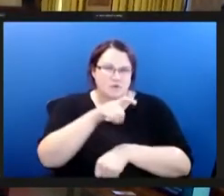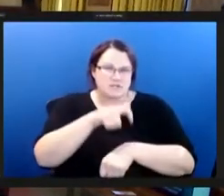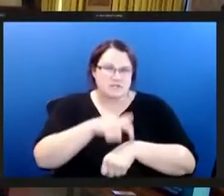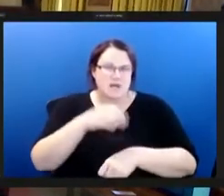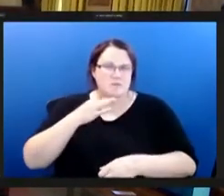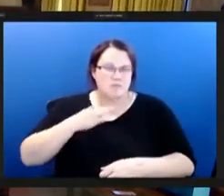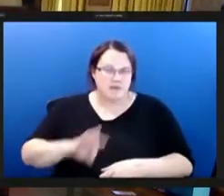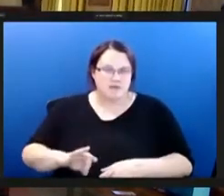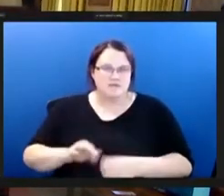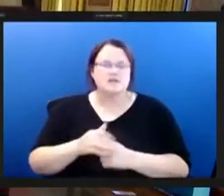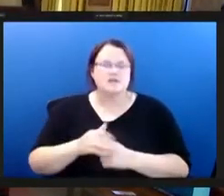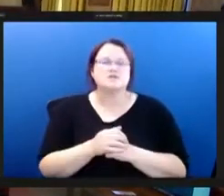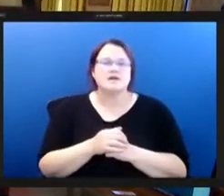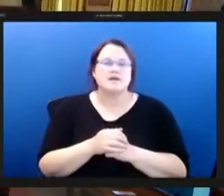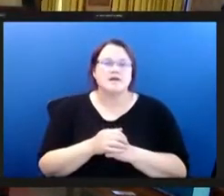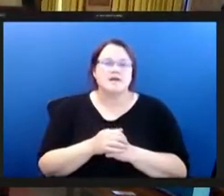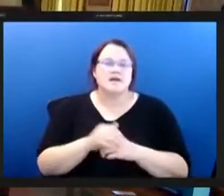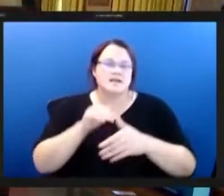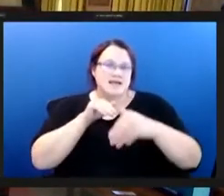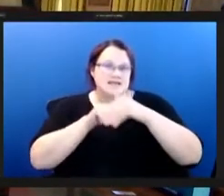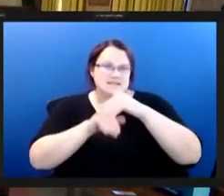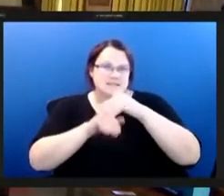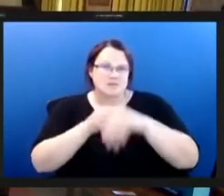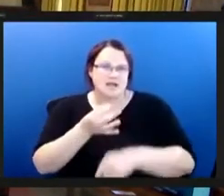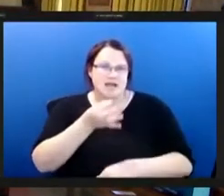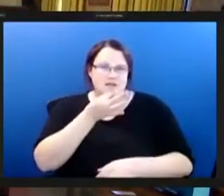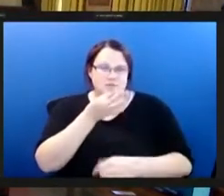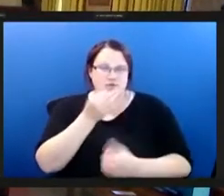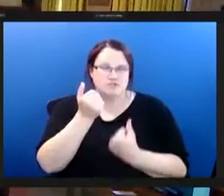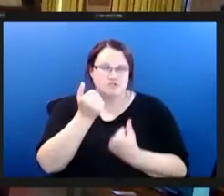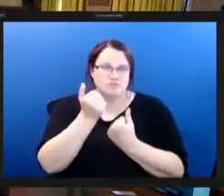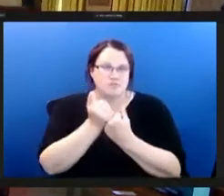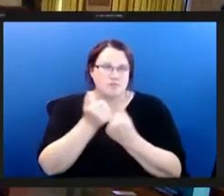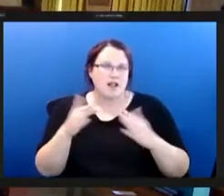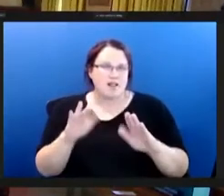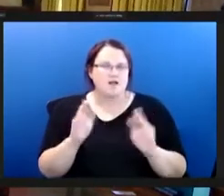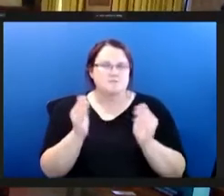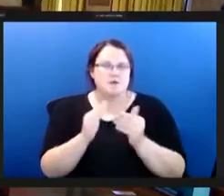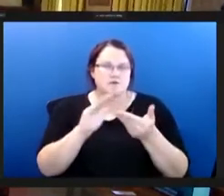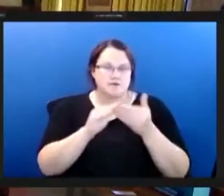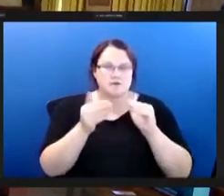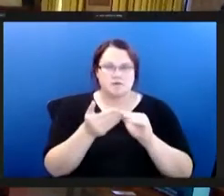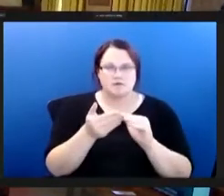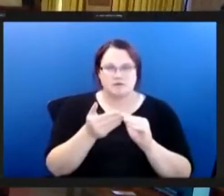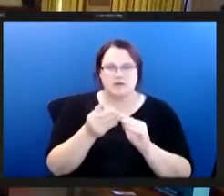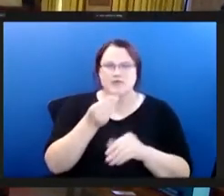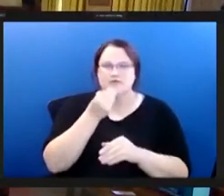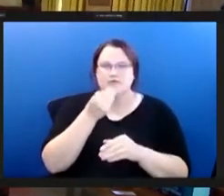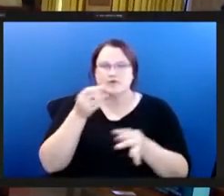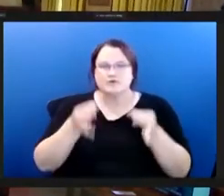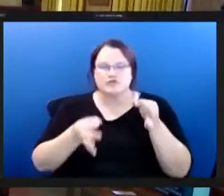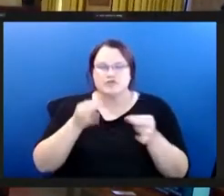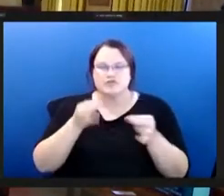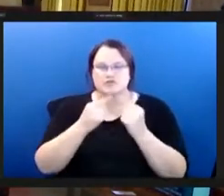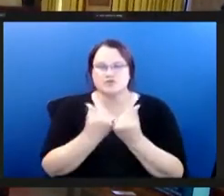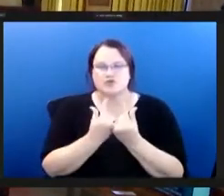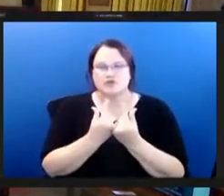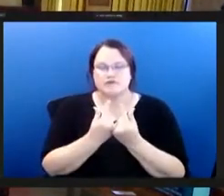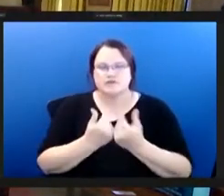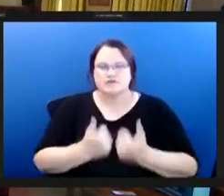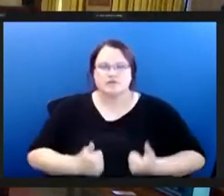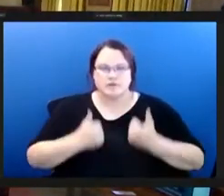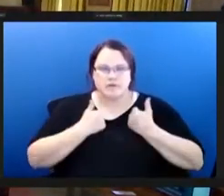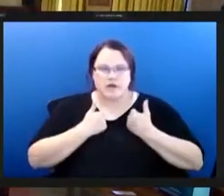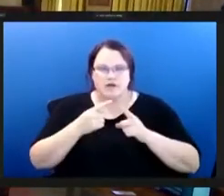retain the kind of centralized accessible expert support that allows smaller community-based food justice groups to survive the loss of core founding